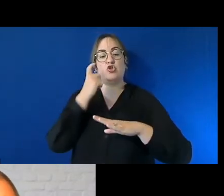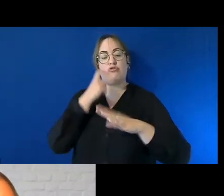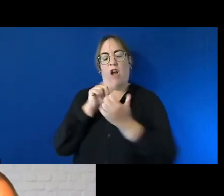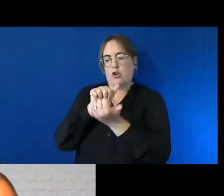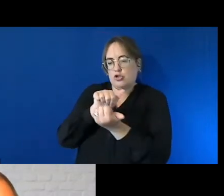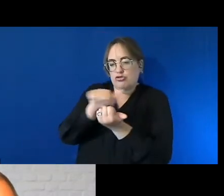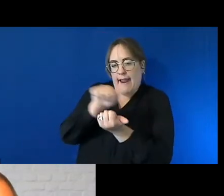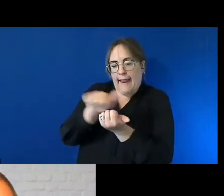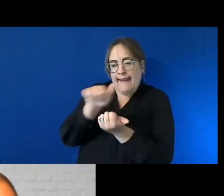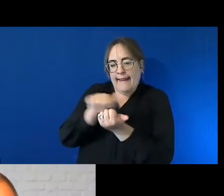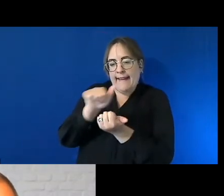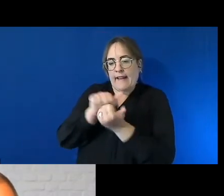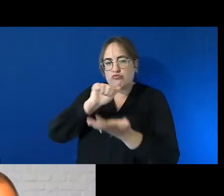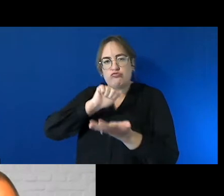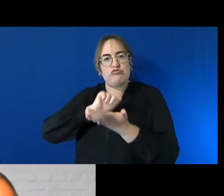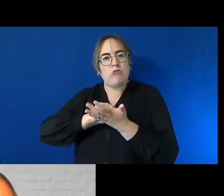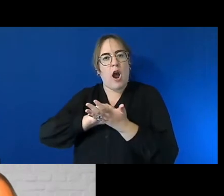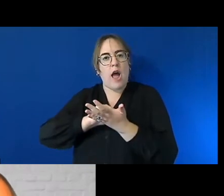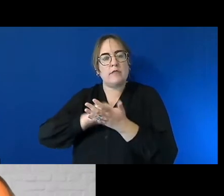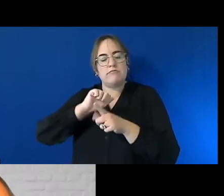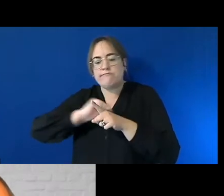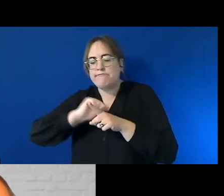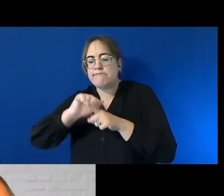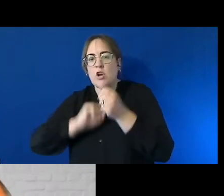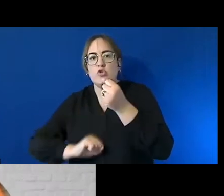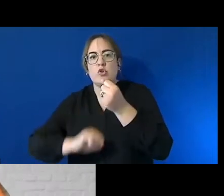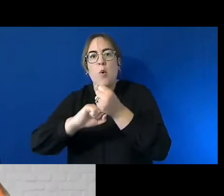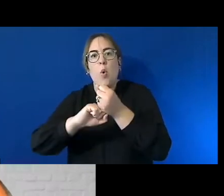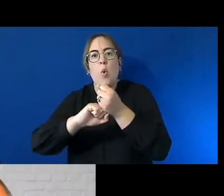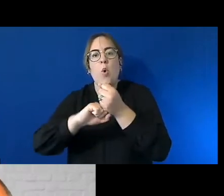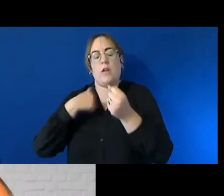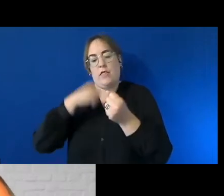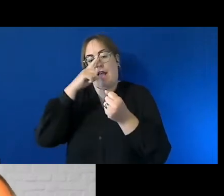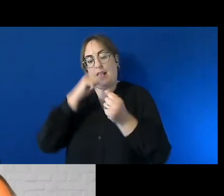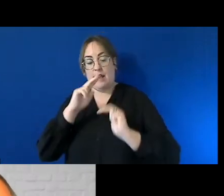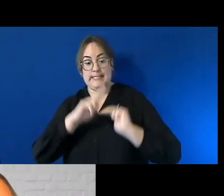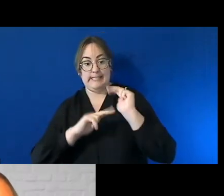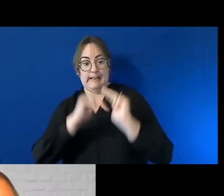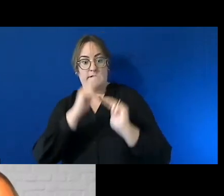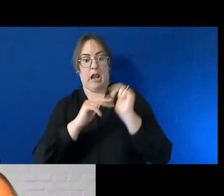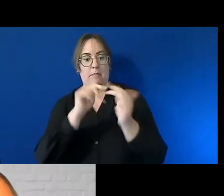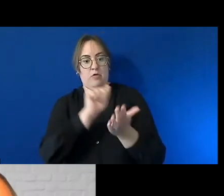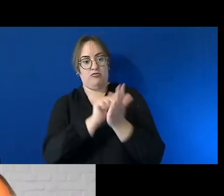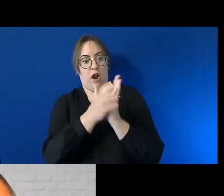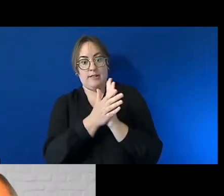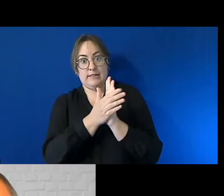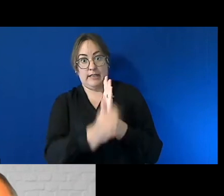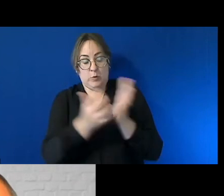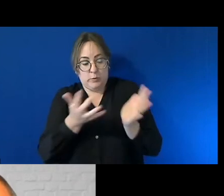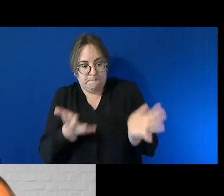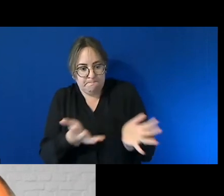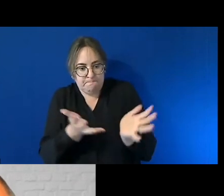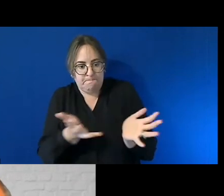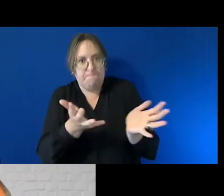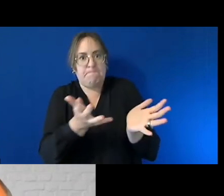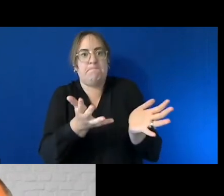and support program and this enables them to develop valued vocational and non-vocational skills that all employees seek